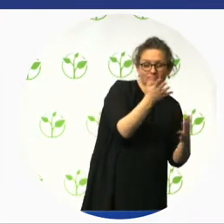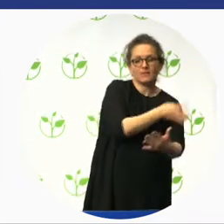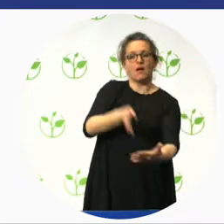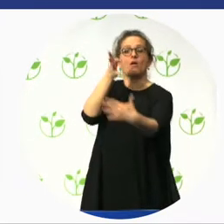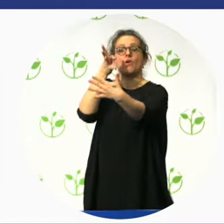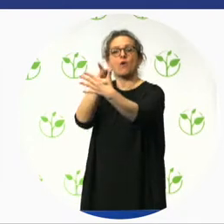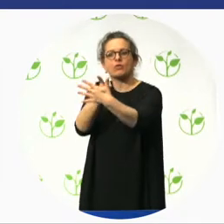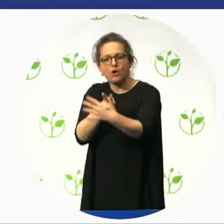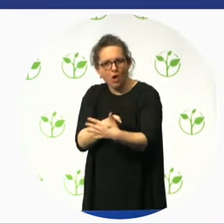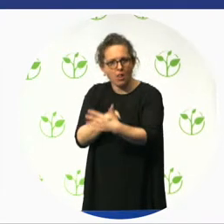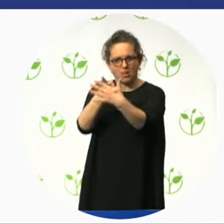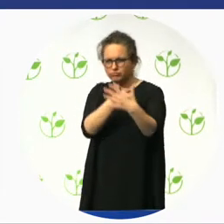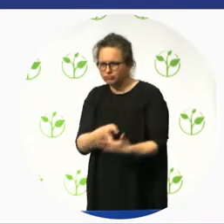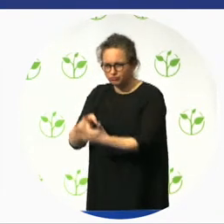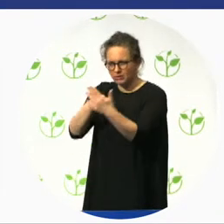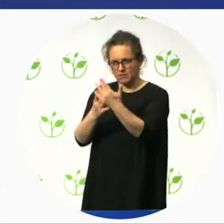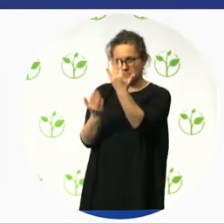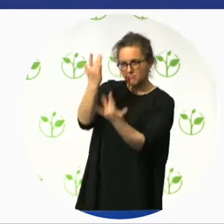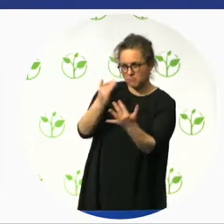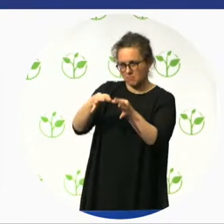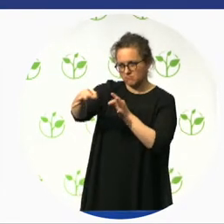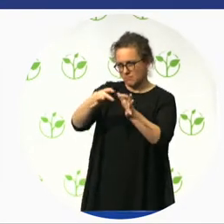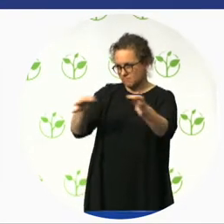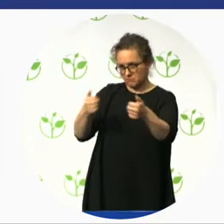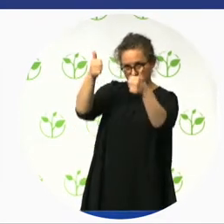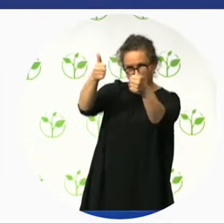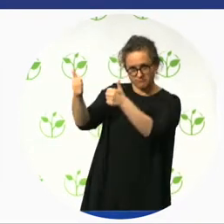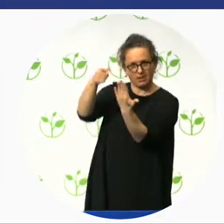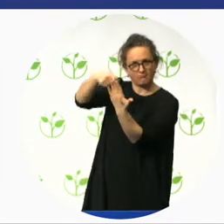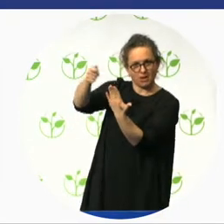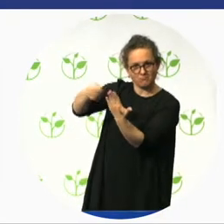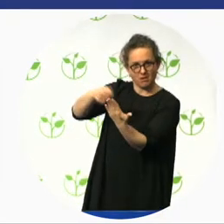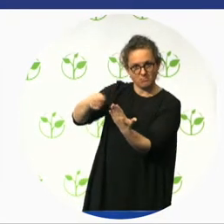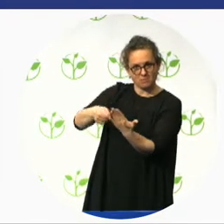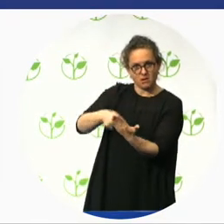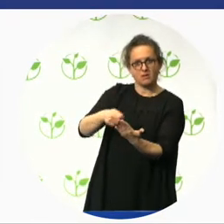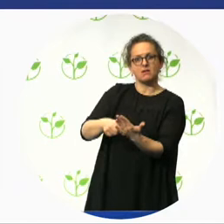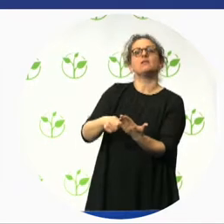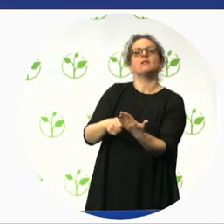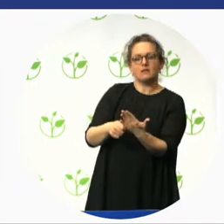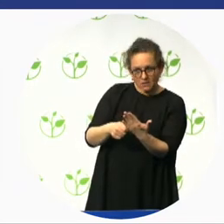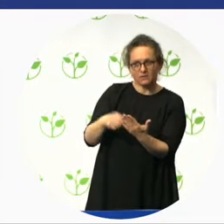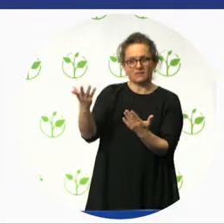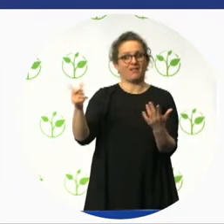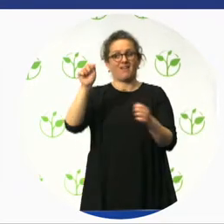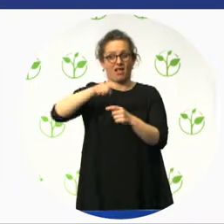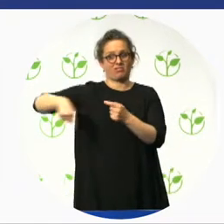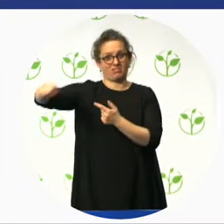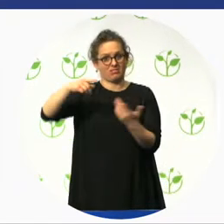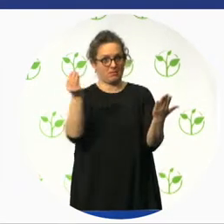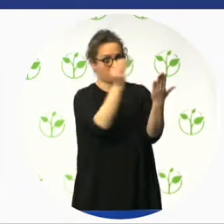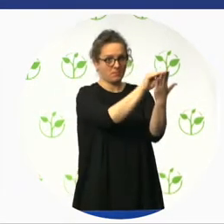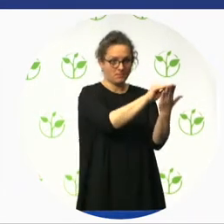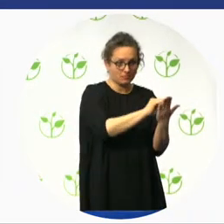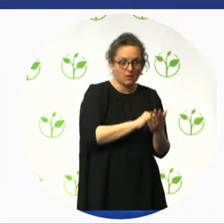accessibility assessors enter in their rating survey. And they also enter evidence, so photos or comments. And